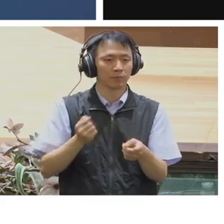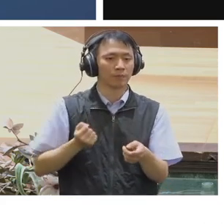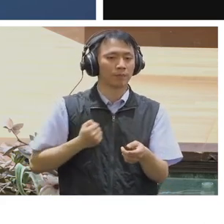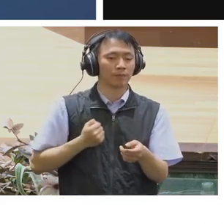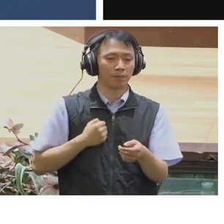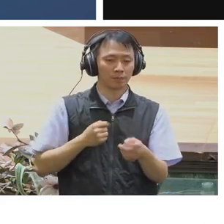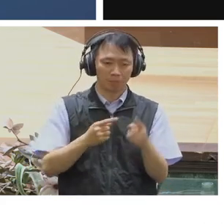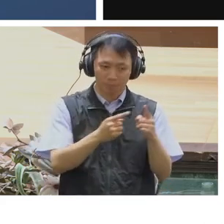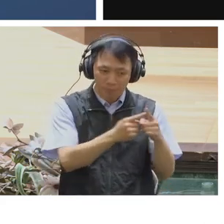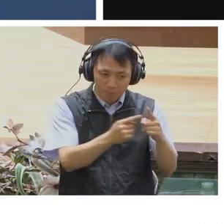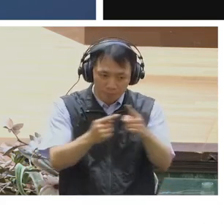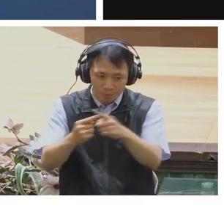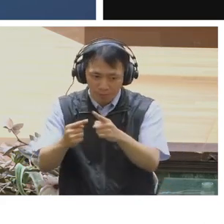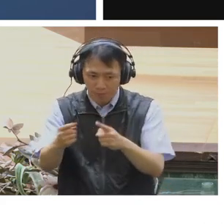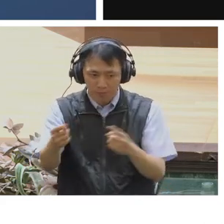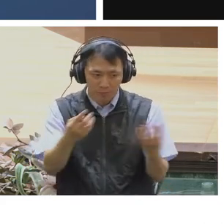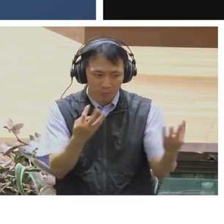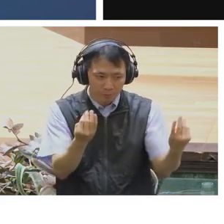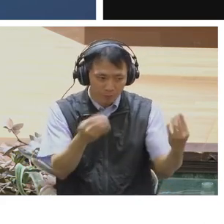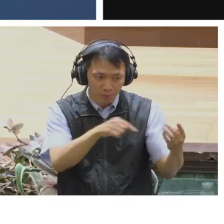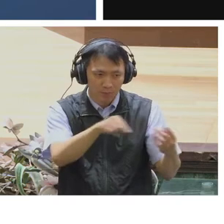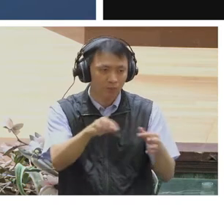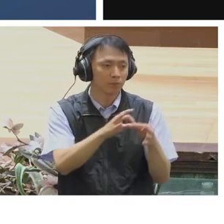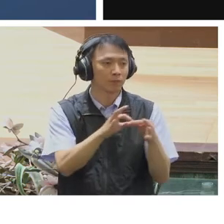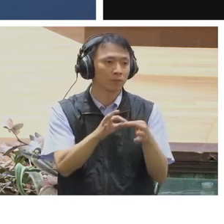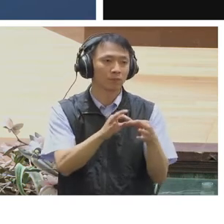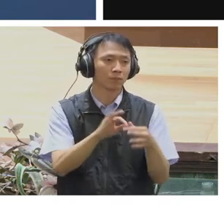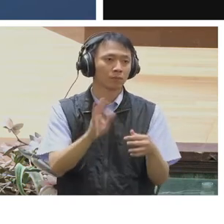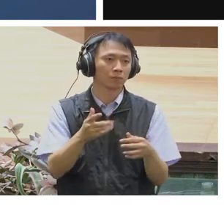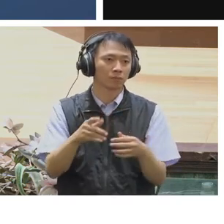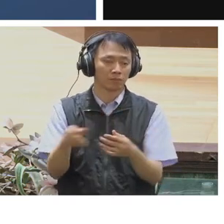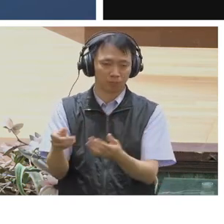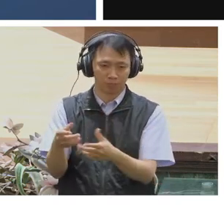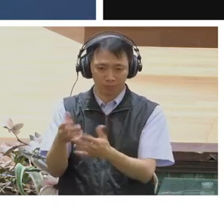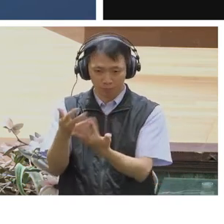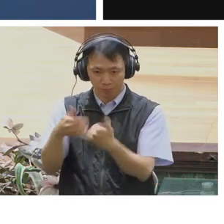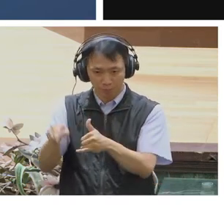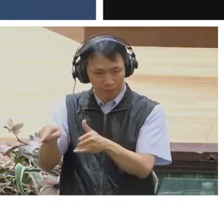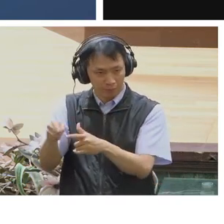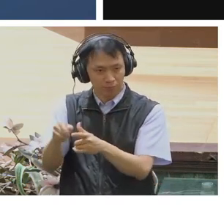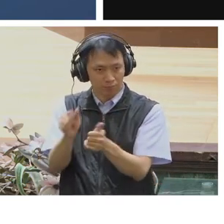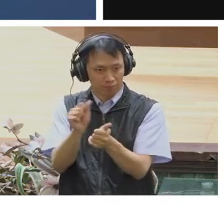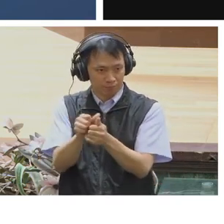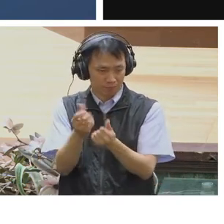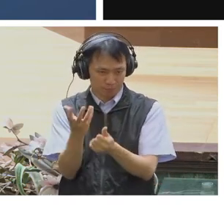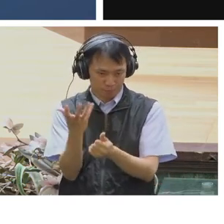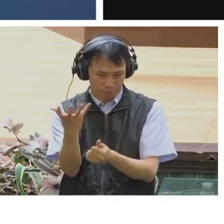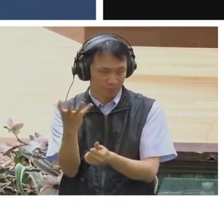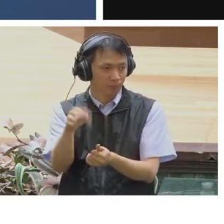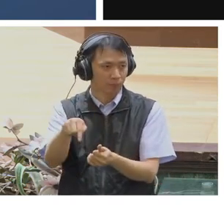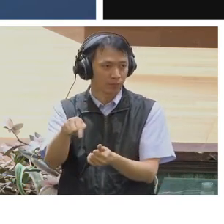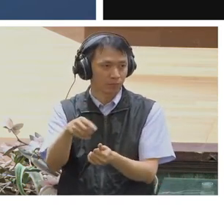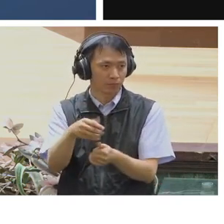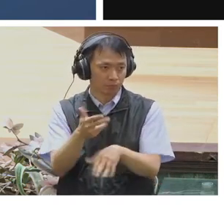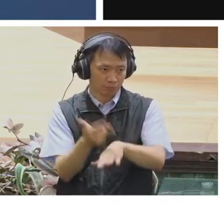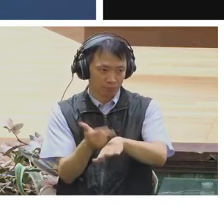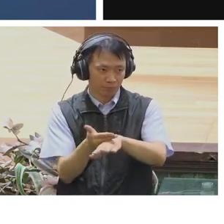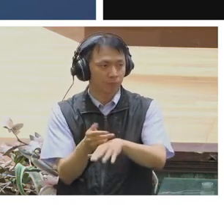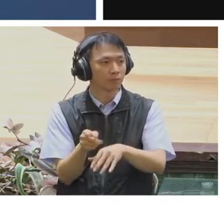Netflix's application of this technology at scale has revealed far finer-grained understanding of